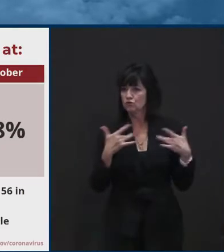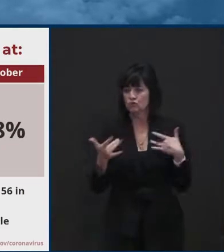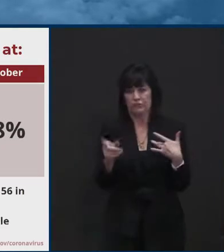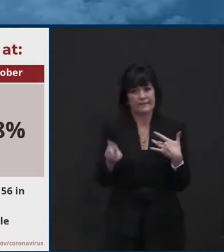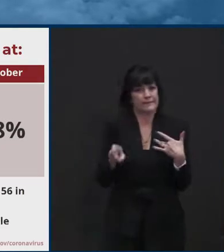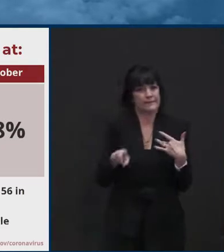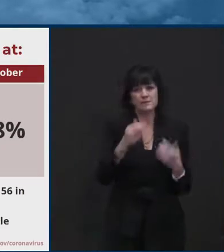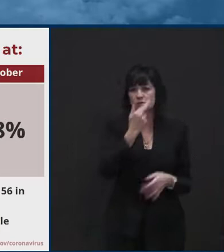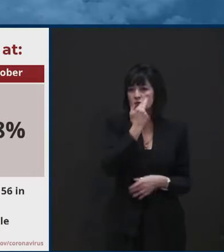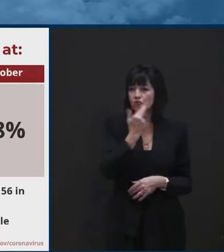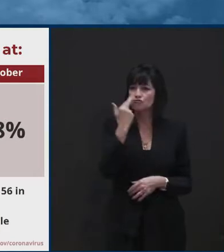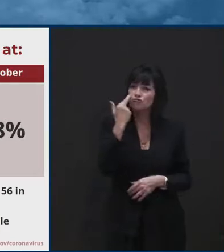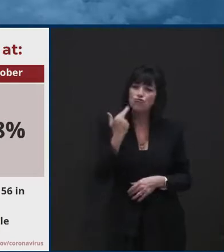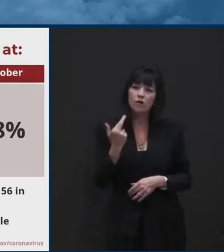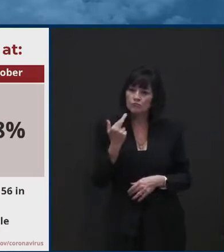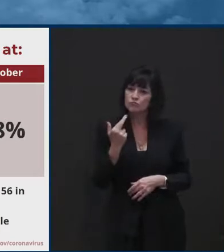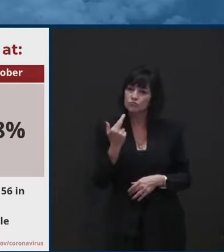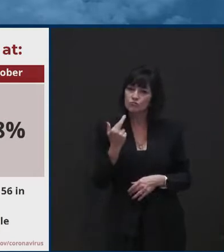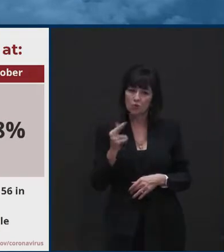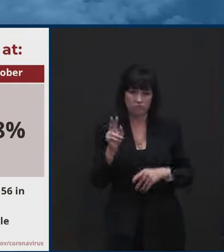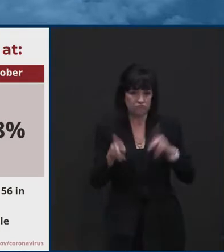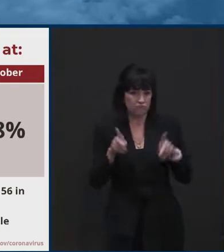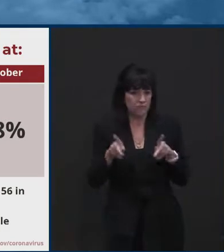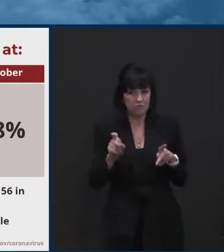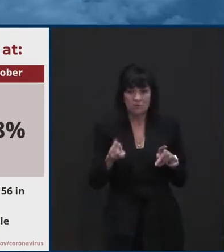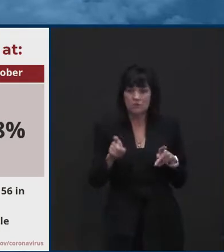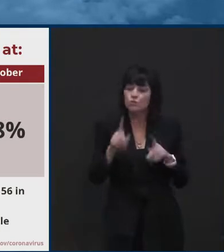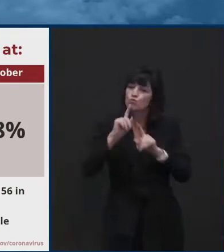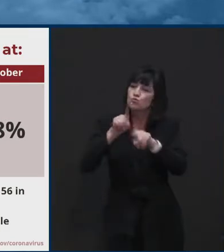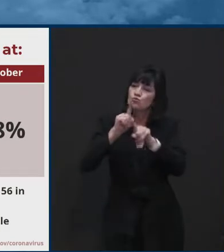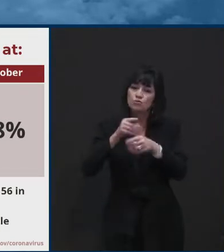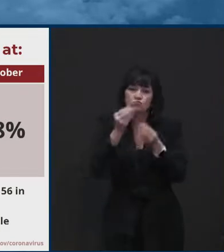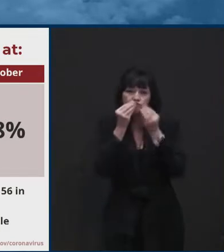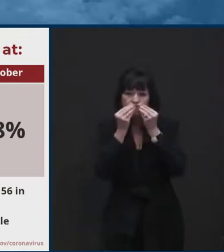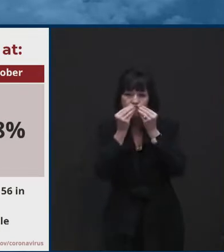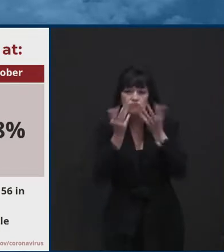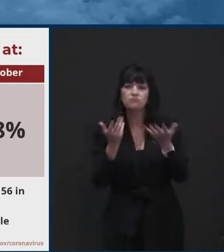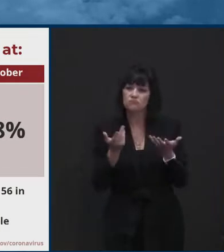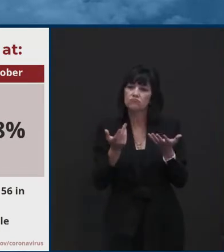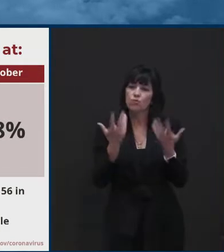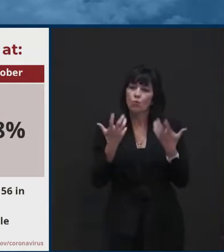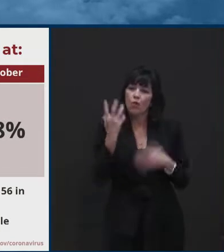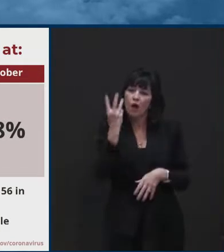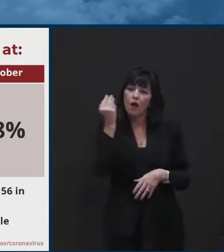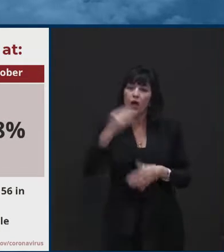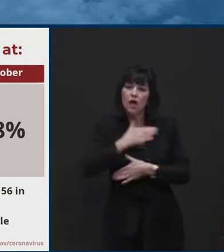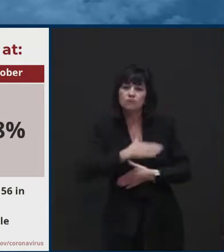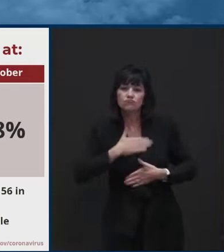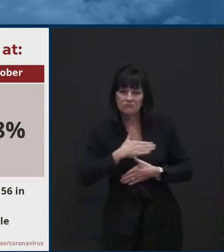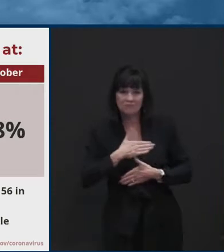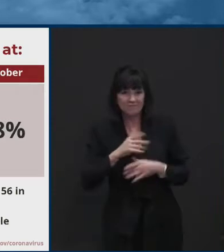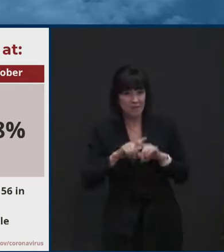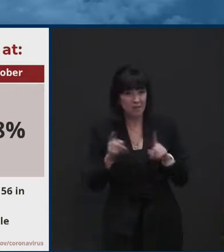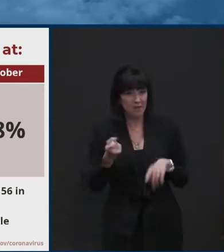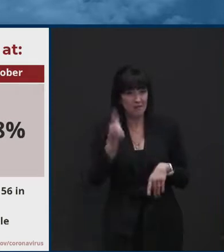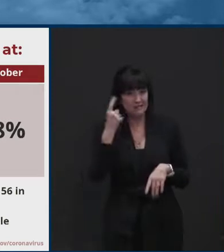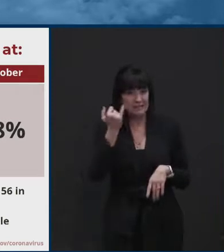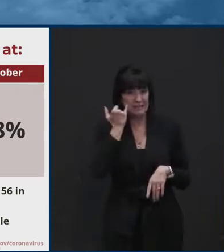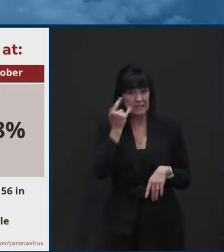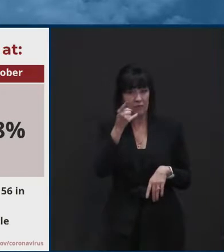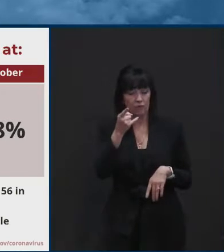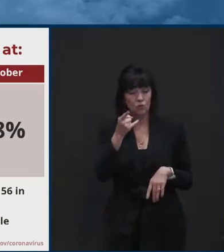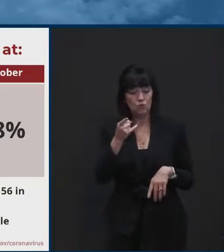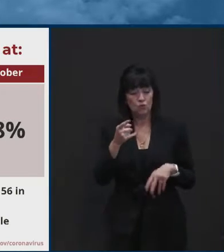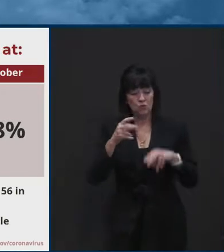but the, the reality is when you are sitting there indoors for an extended period of time, not socially distanced and having a